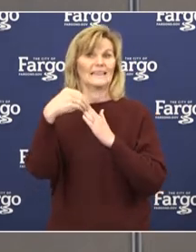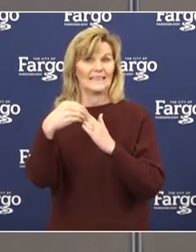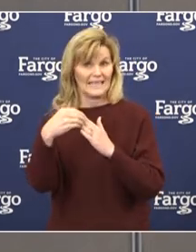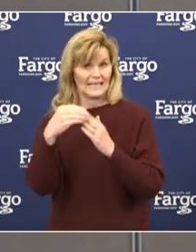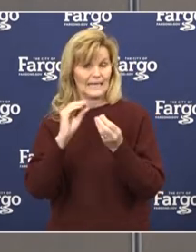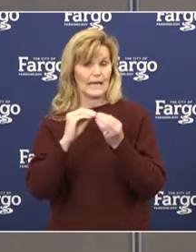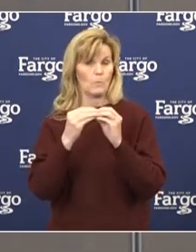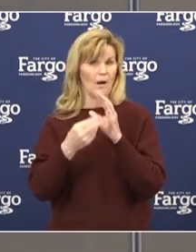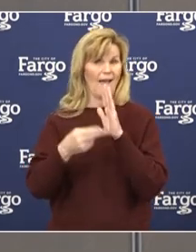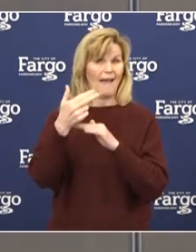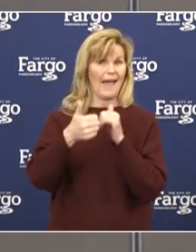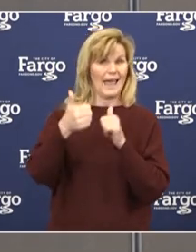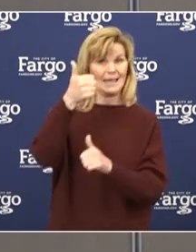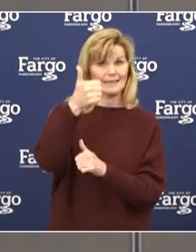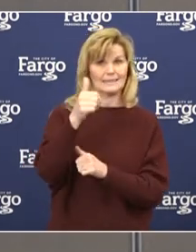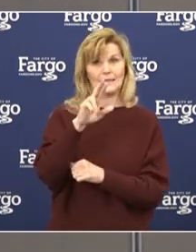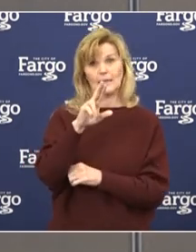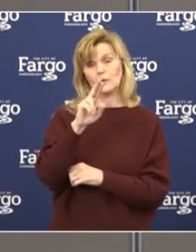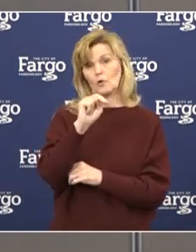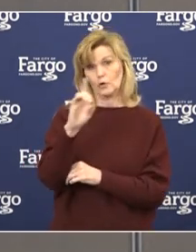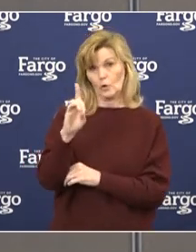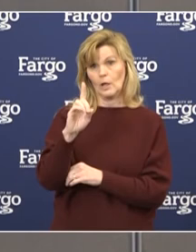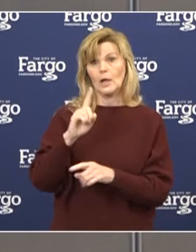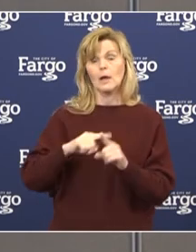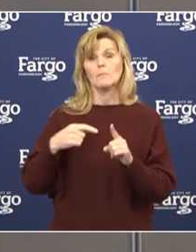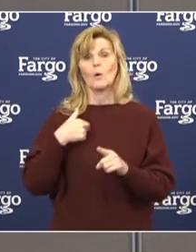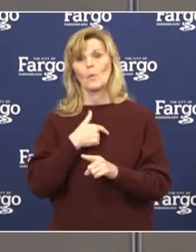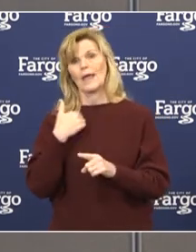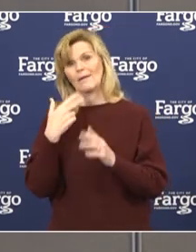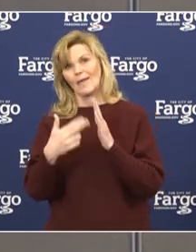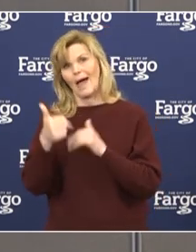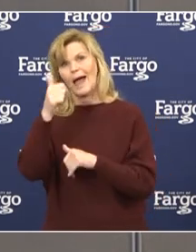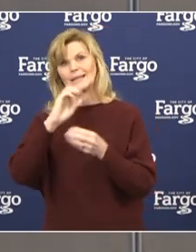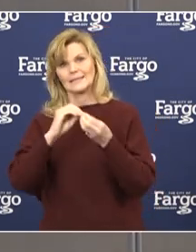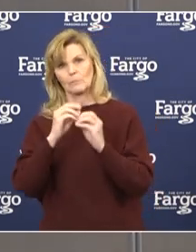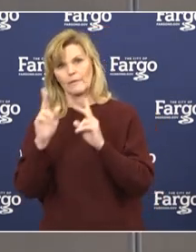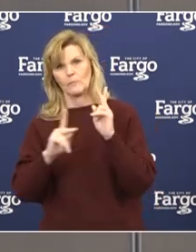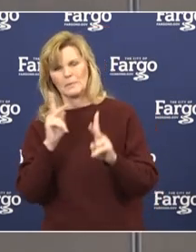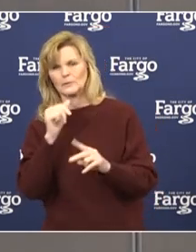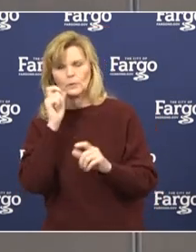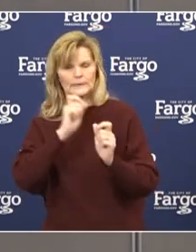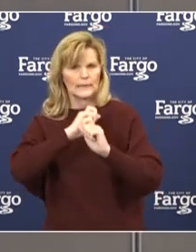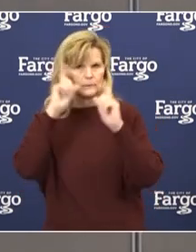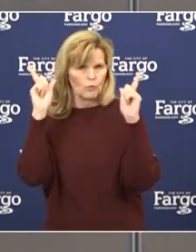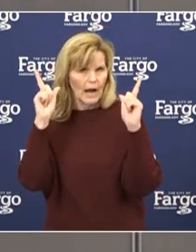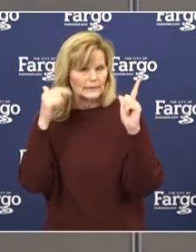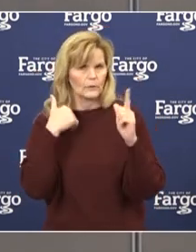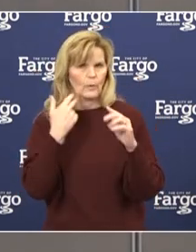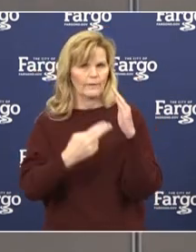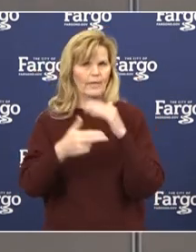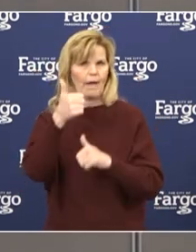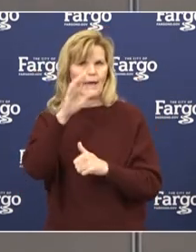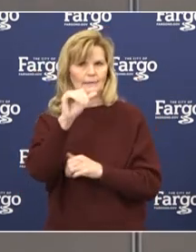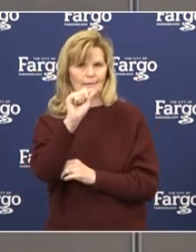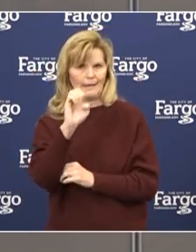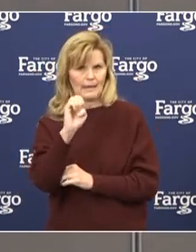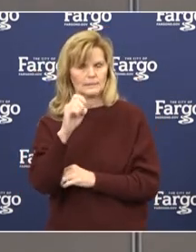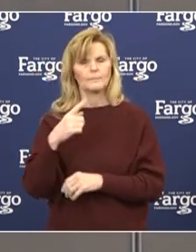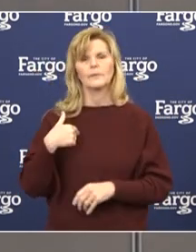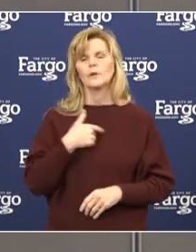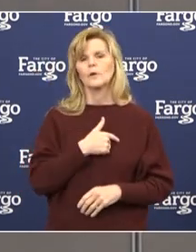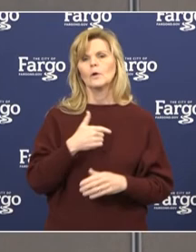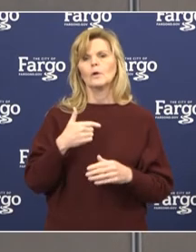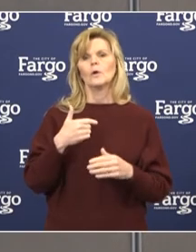state for positive cases, but we also know that we have the highest population, so it's not really surprising for many of us. We have,